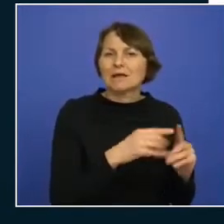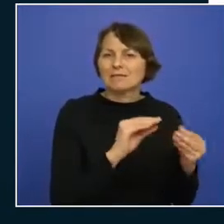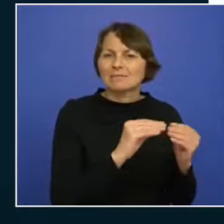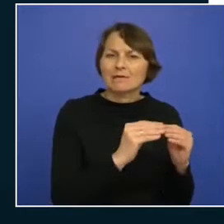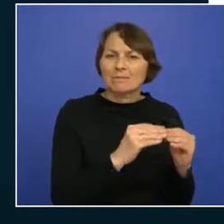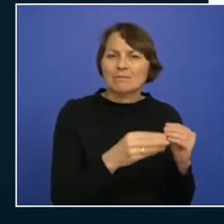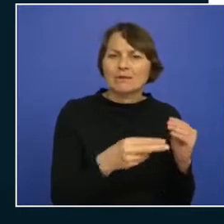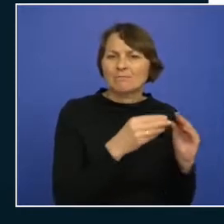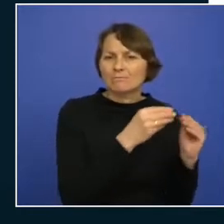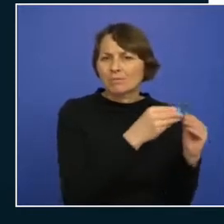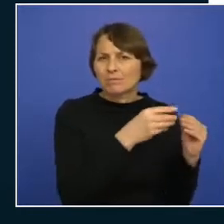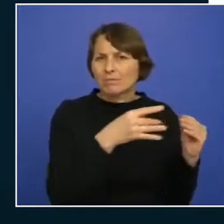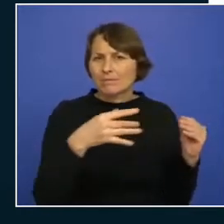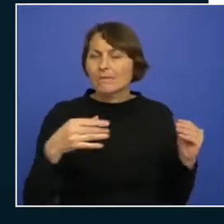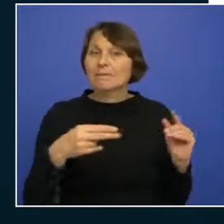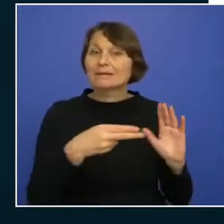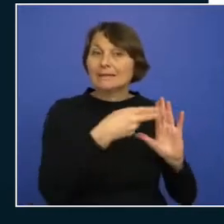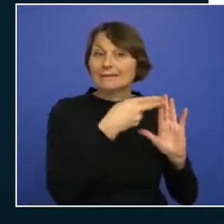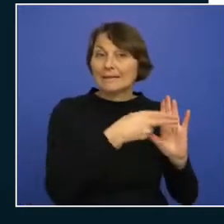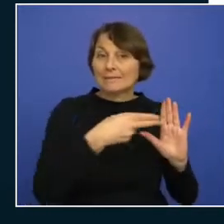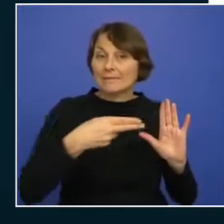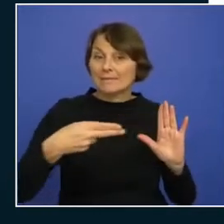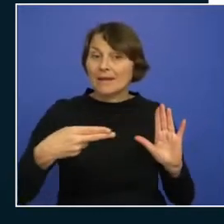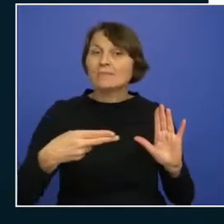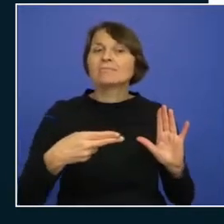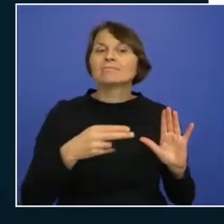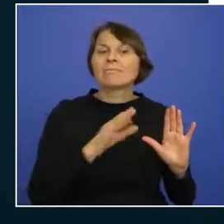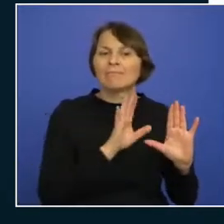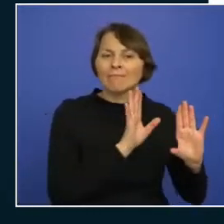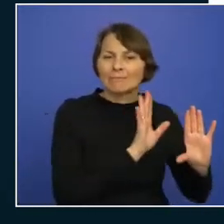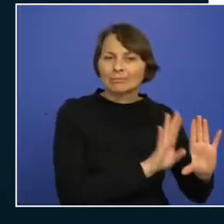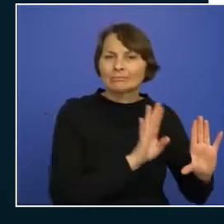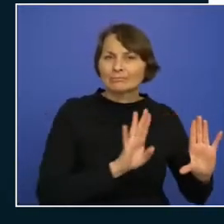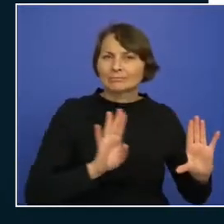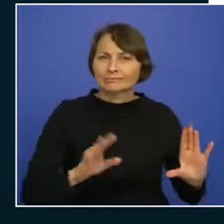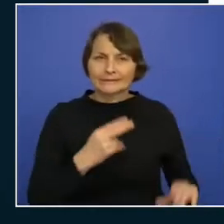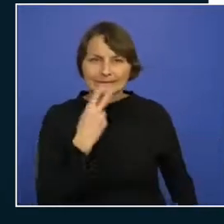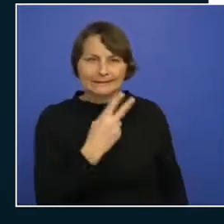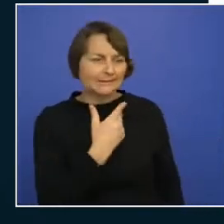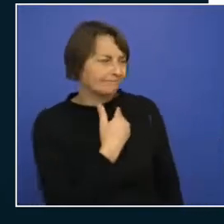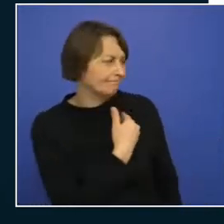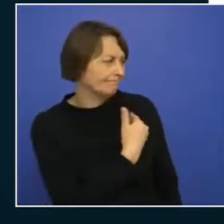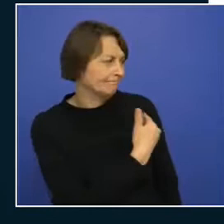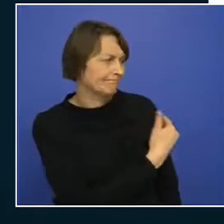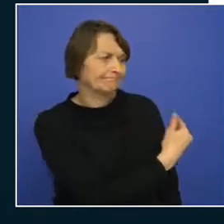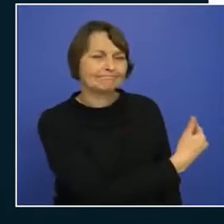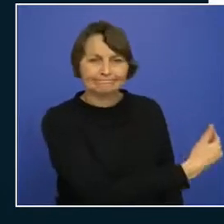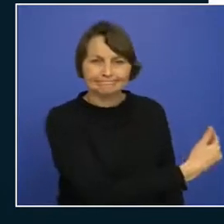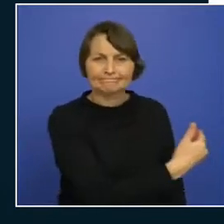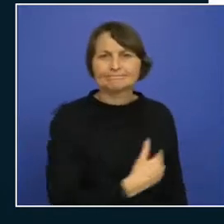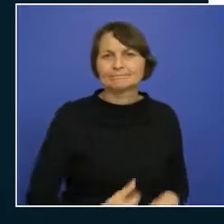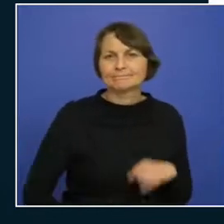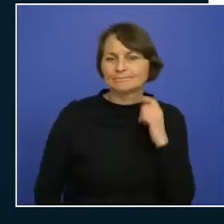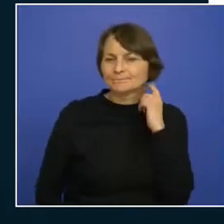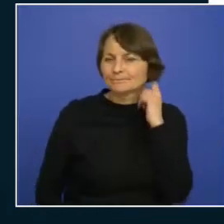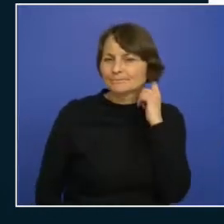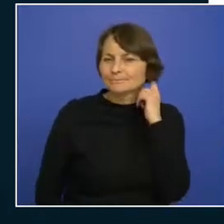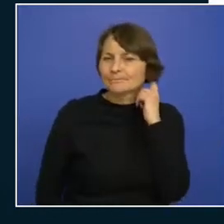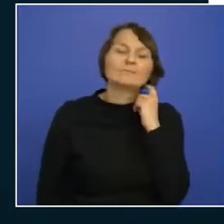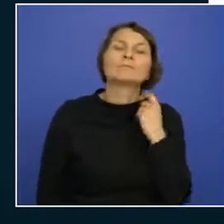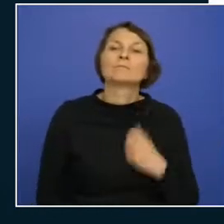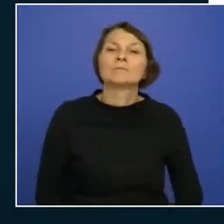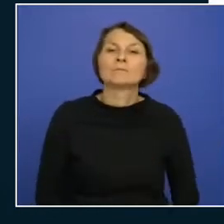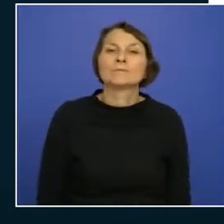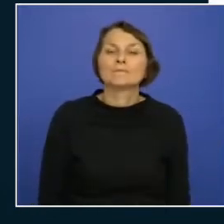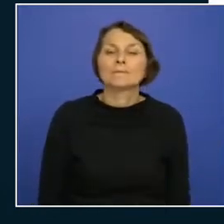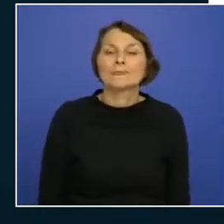components abbreviations per resource type and limits to take into account and I will take you